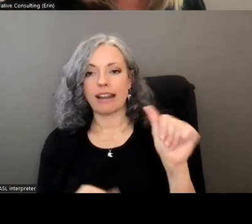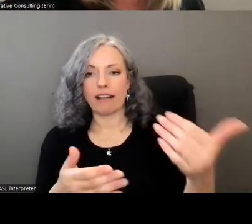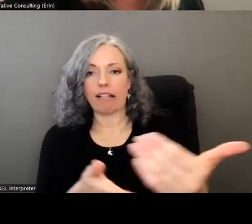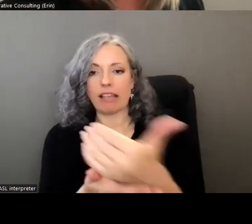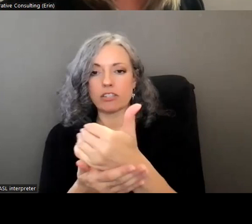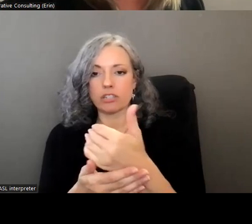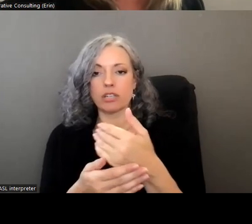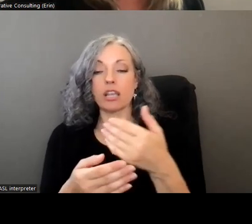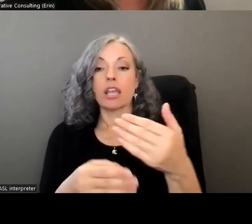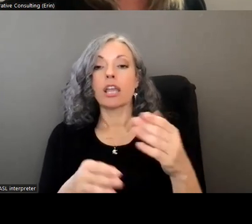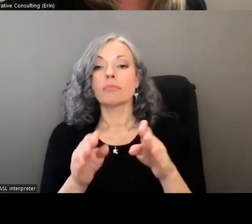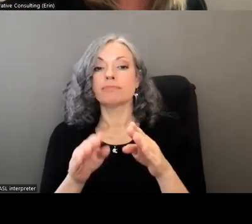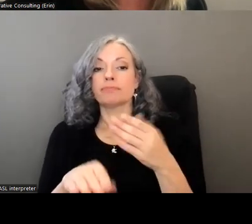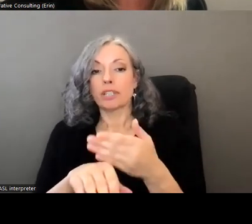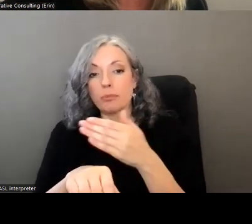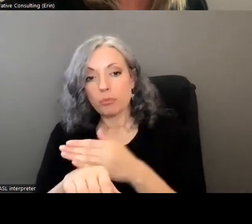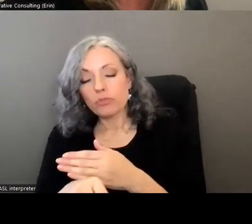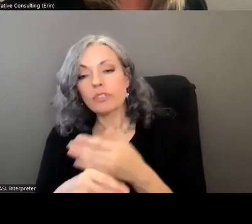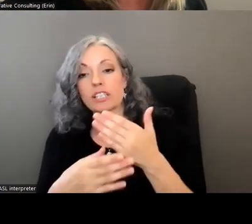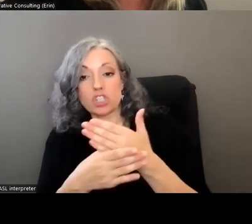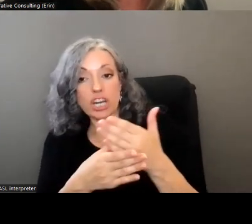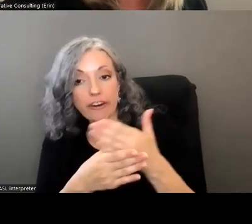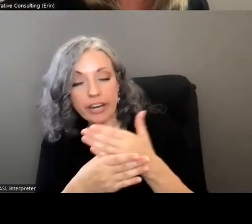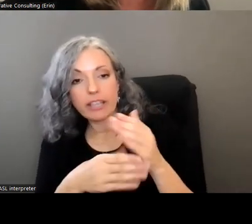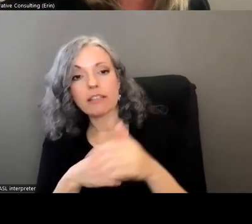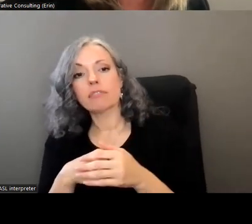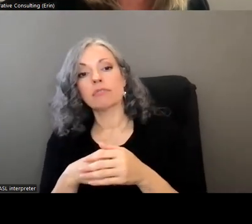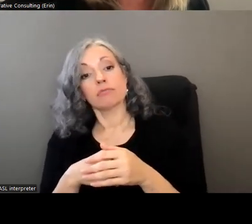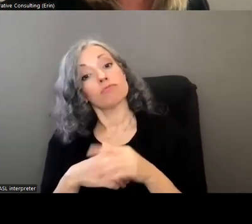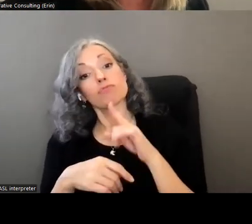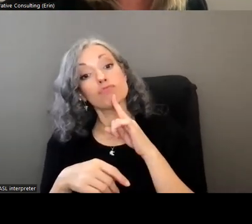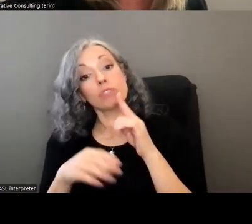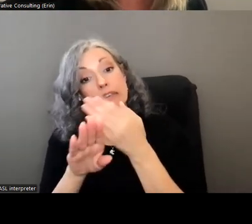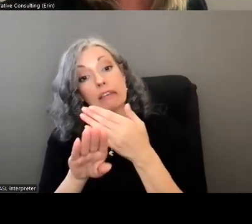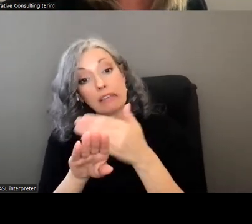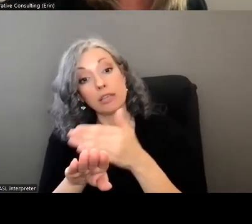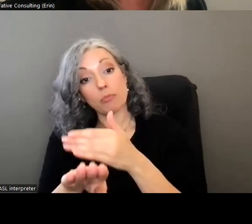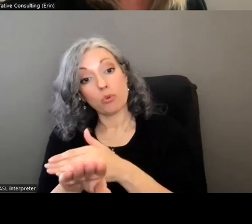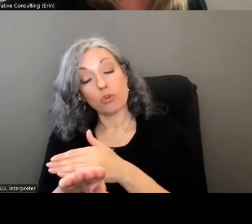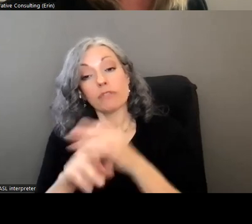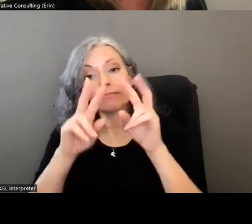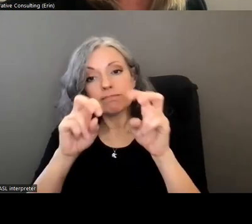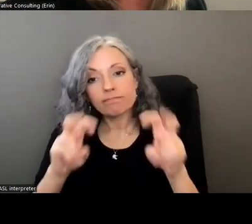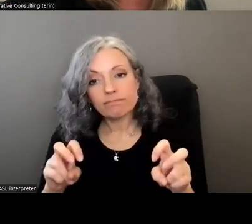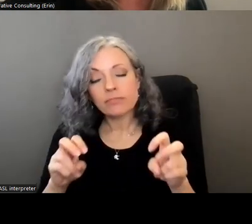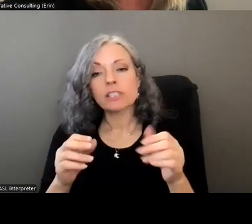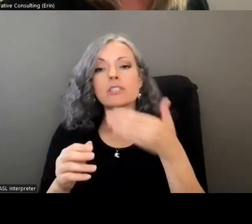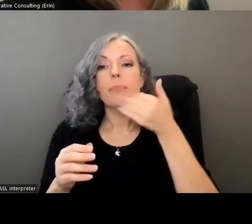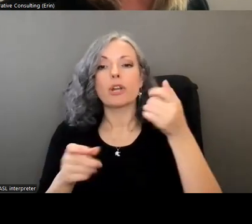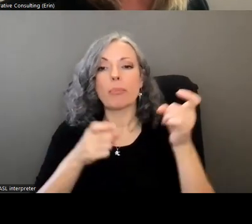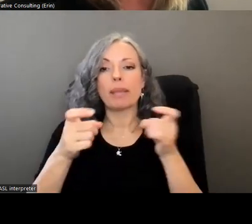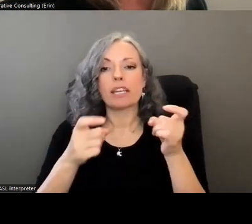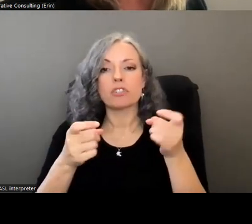collection um improving data sharing um and just approving the way that data is used and analyzed to better manage and deliver services